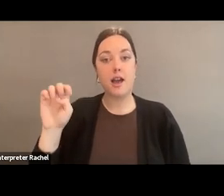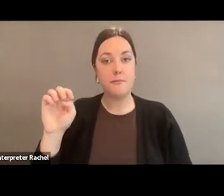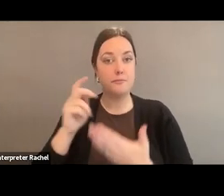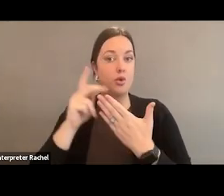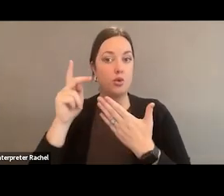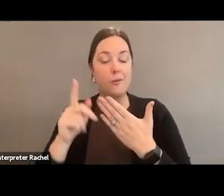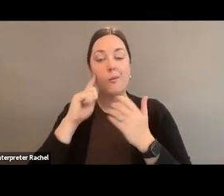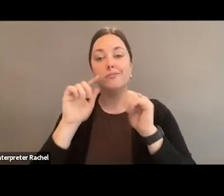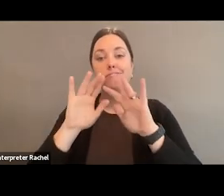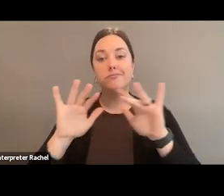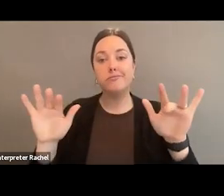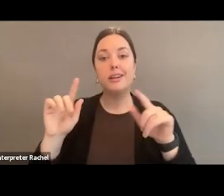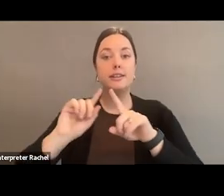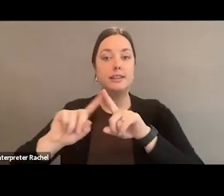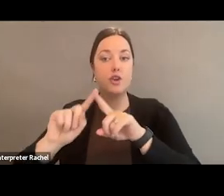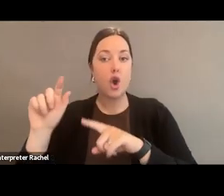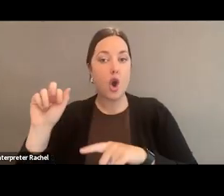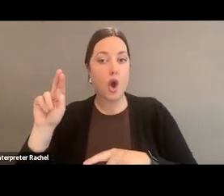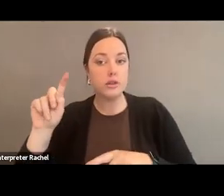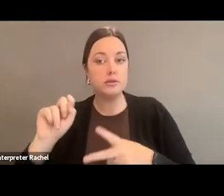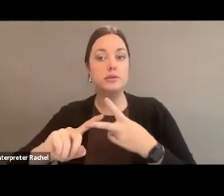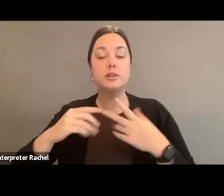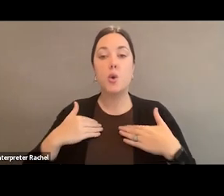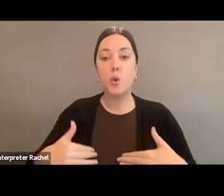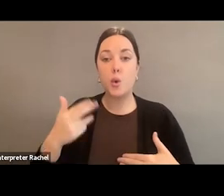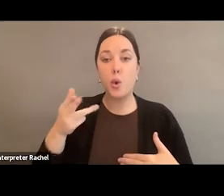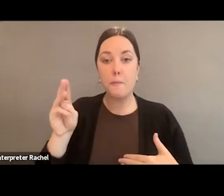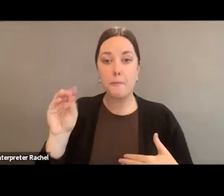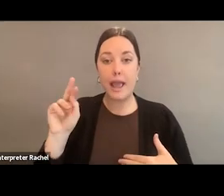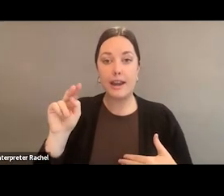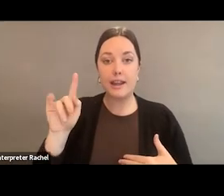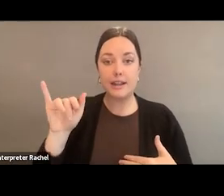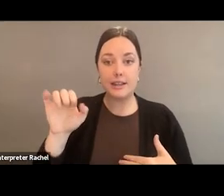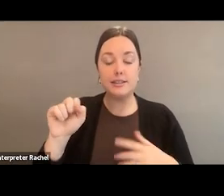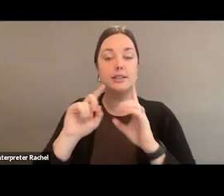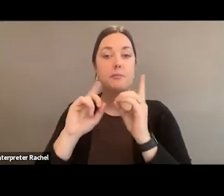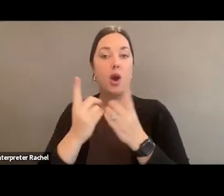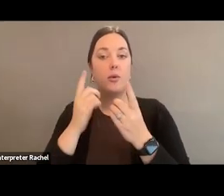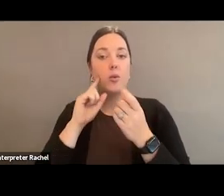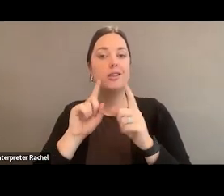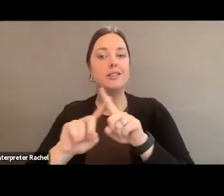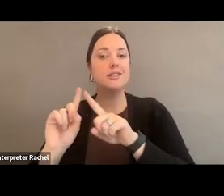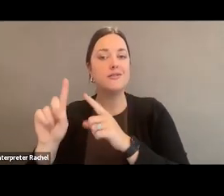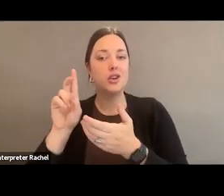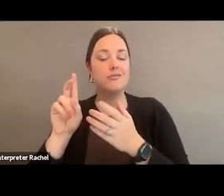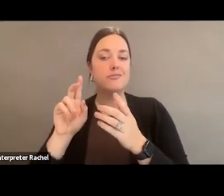arts and humanities departments at different universities for diverse students.